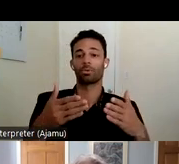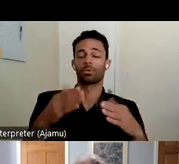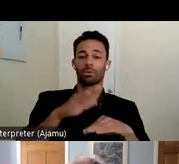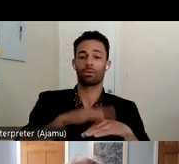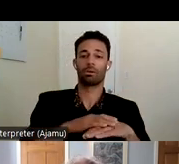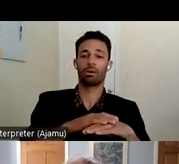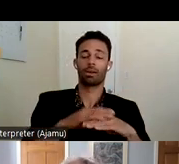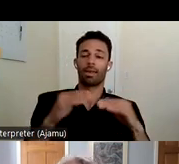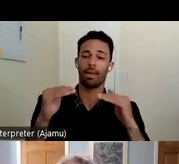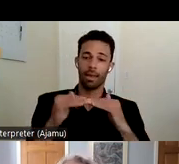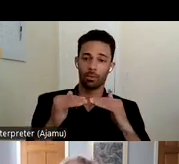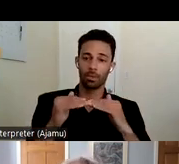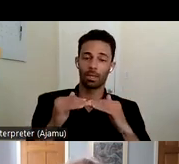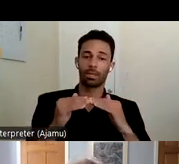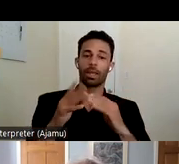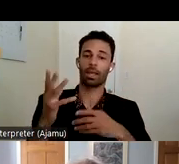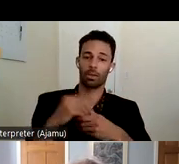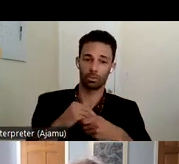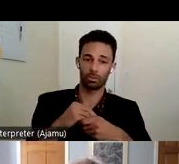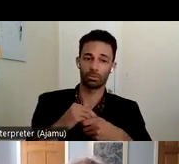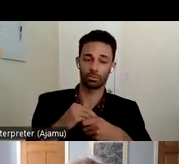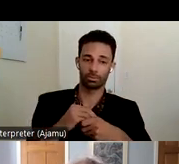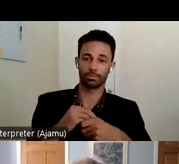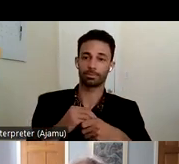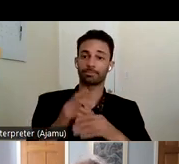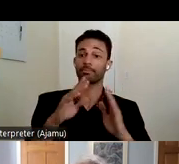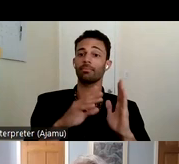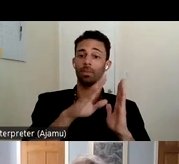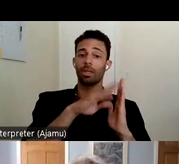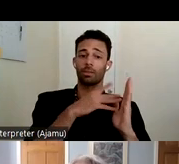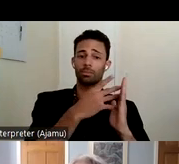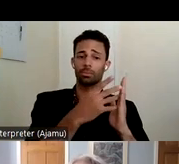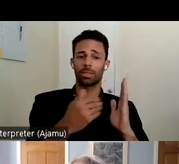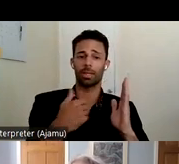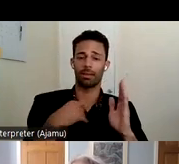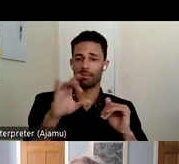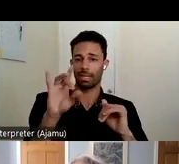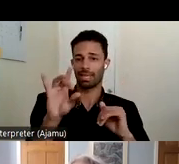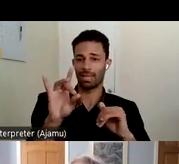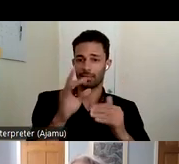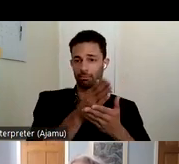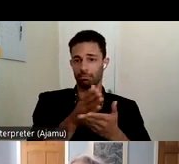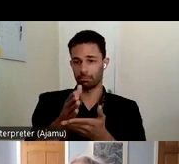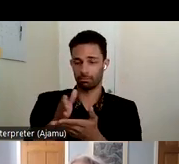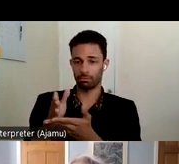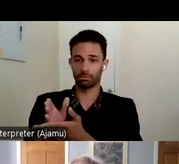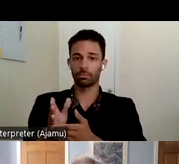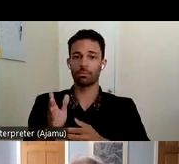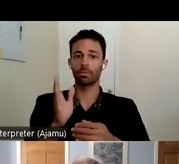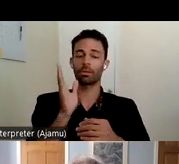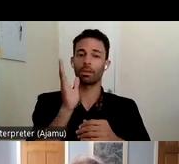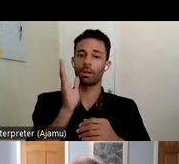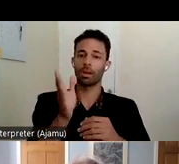so the blueprint is divided into eight sections and i'm just going to highlight some of the